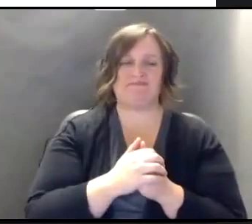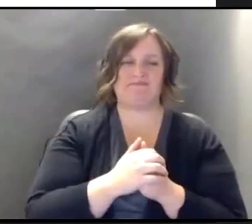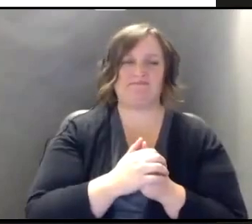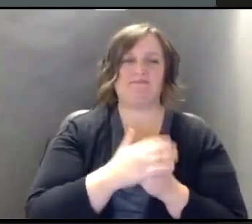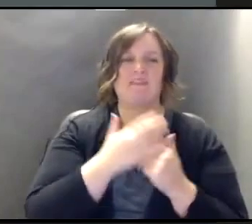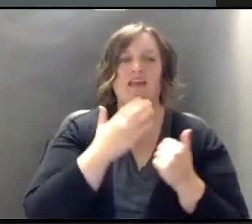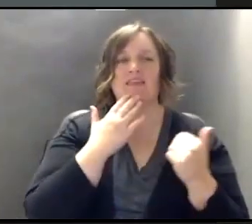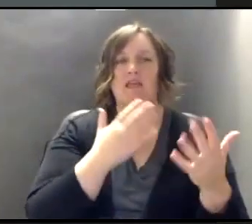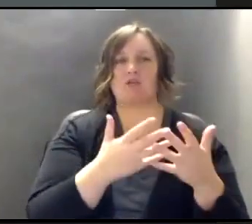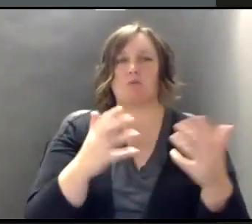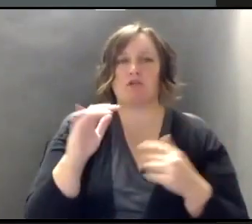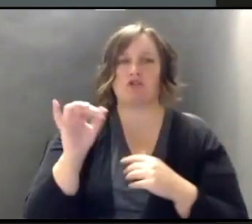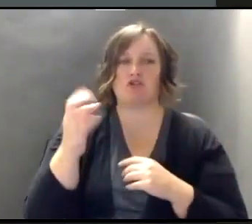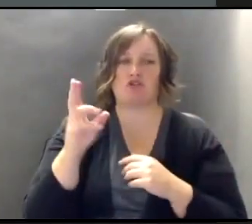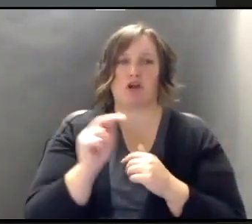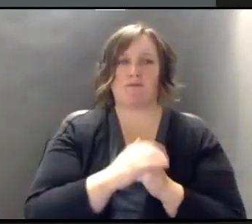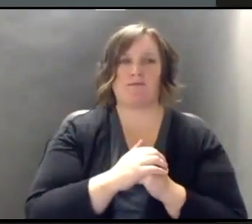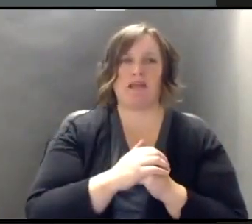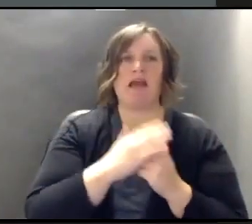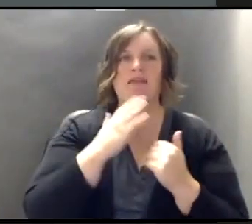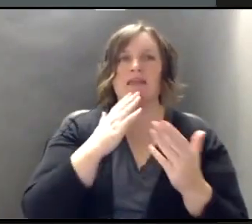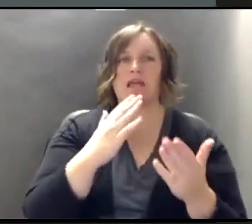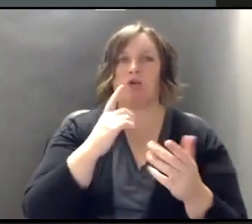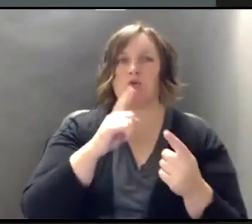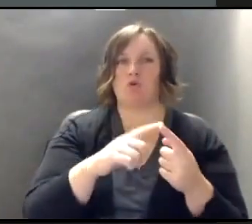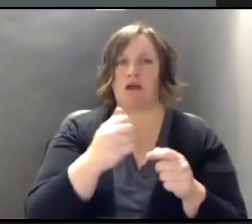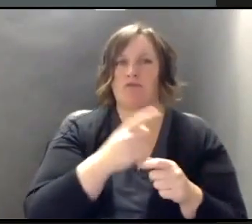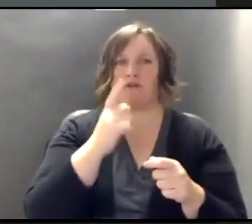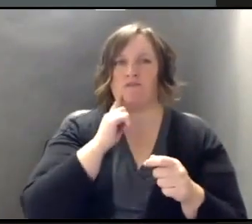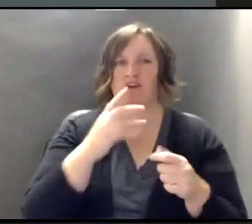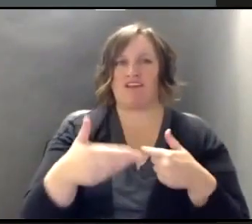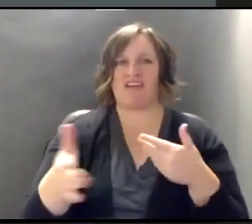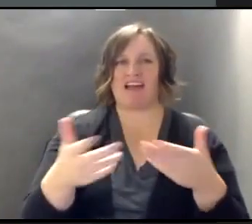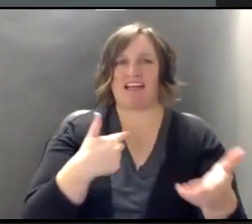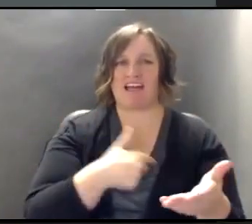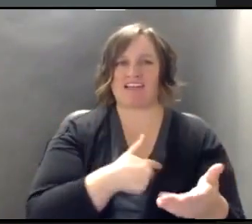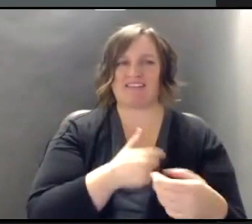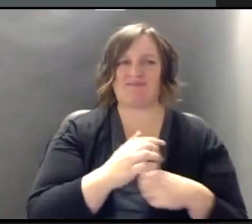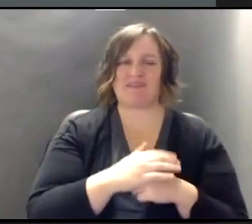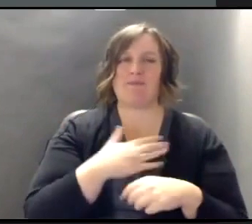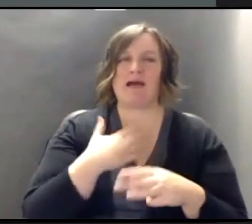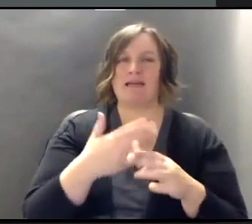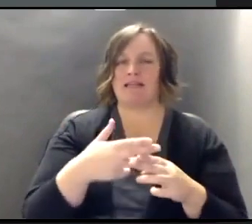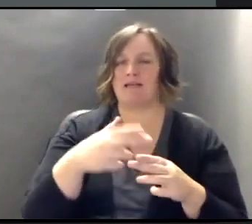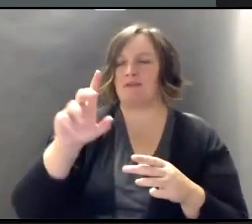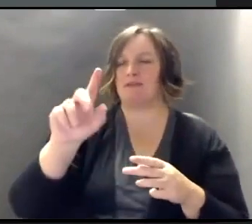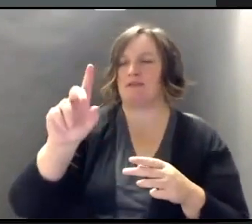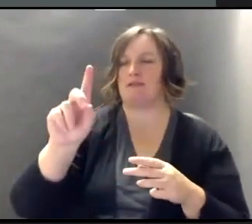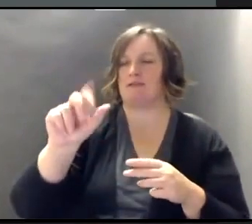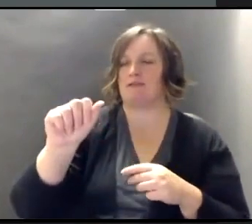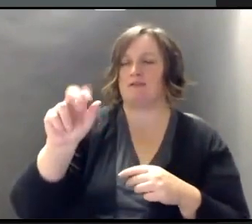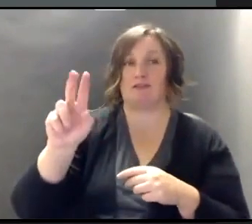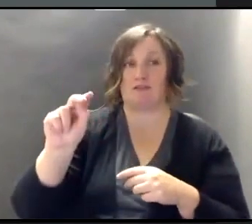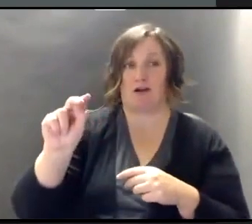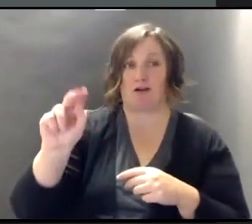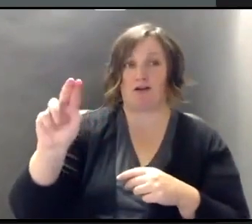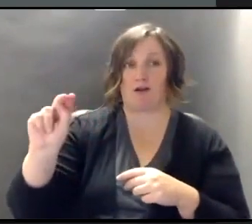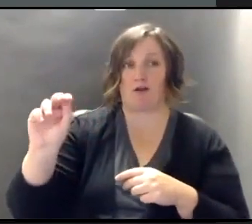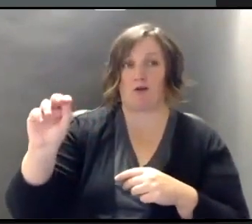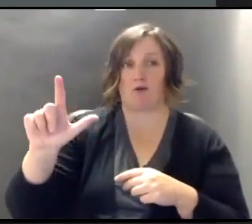Thank you so much, John, and thank you to everyone for inviting us. My name is Dawn Nolte, and as John said, I'm the